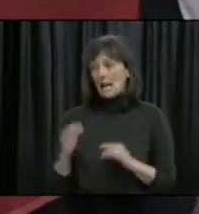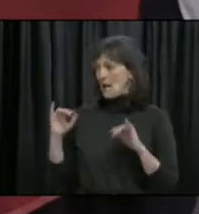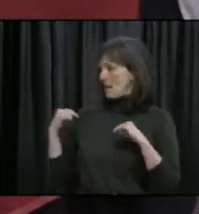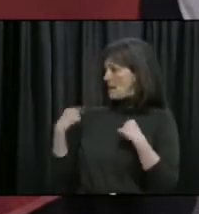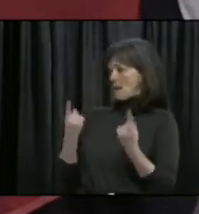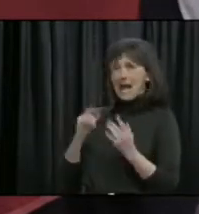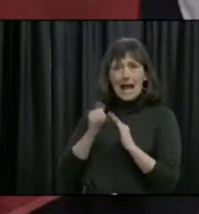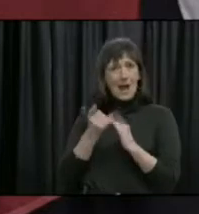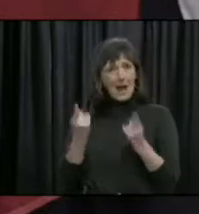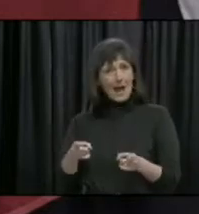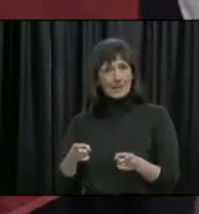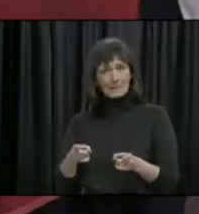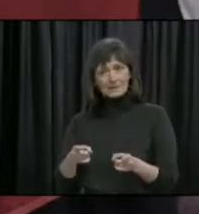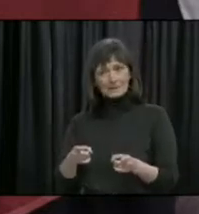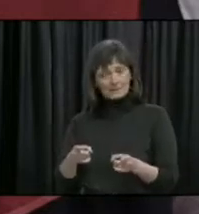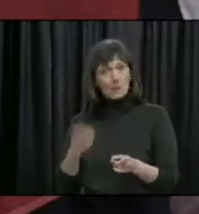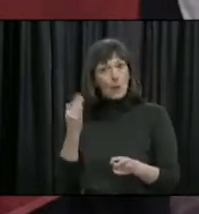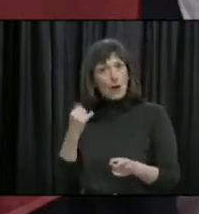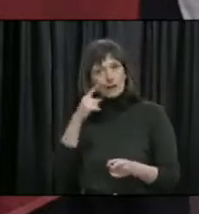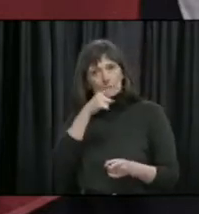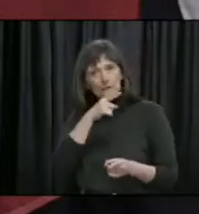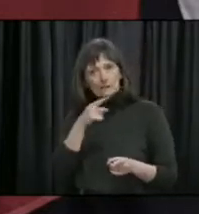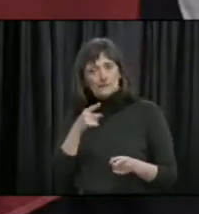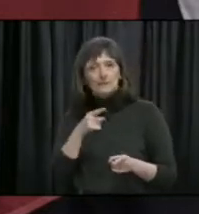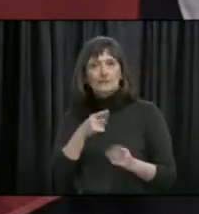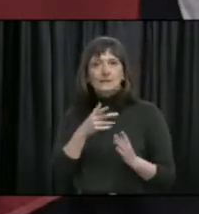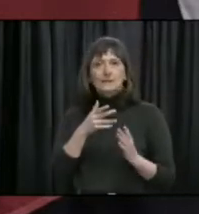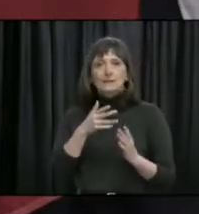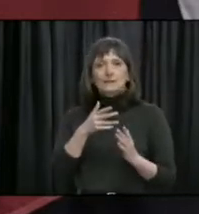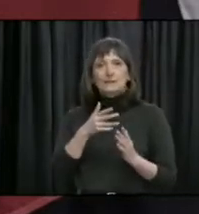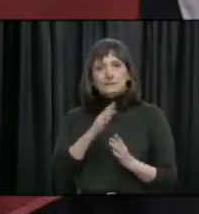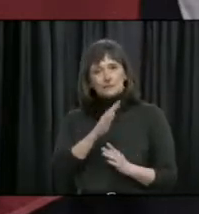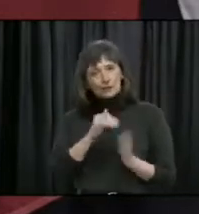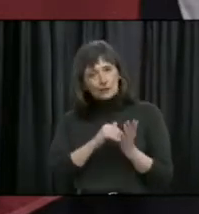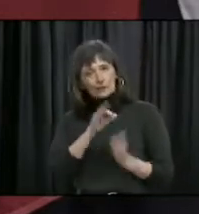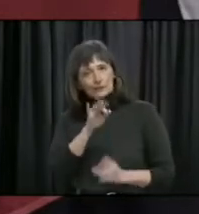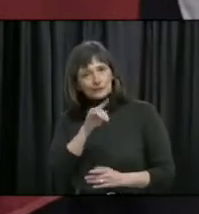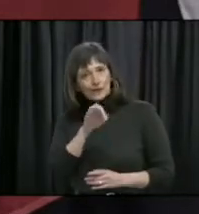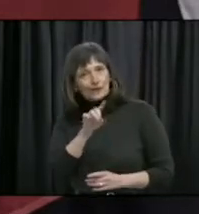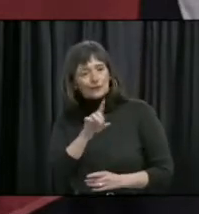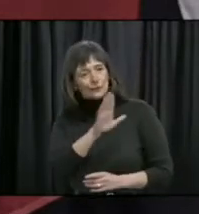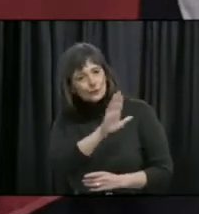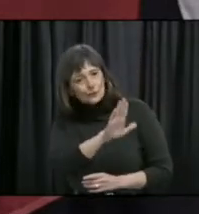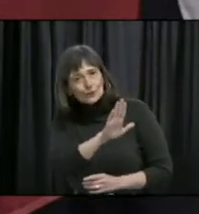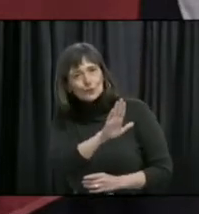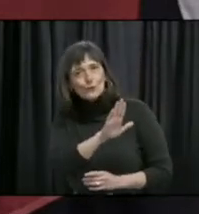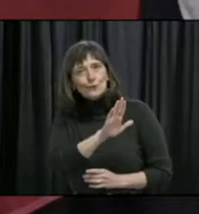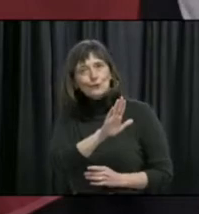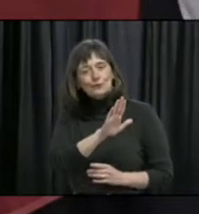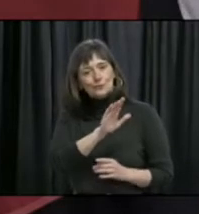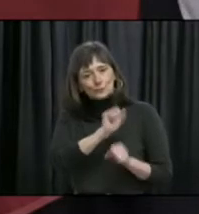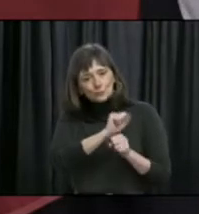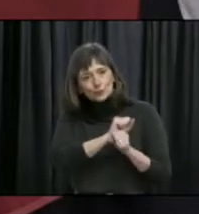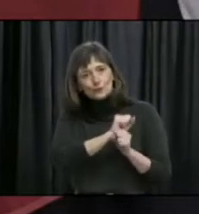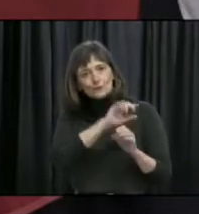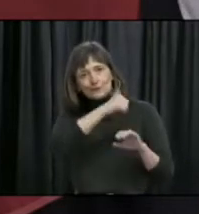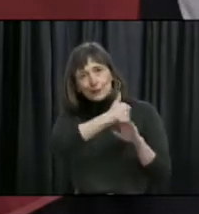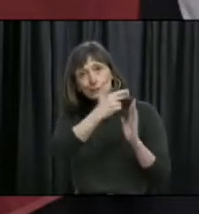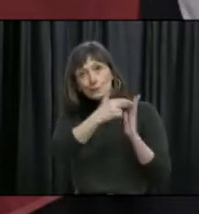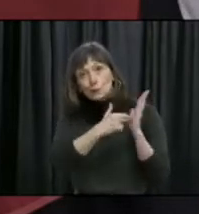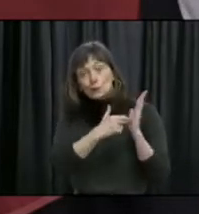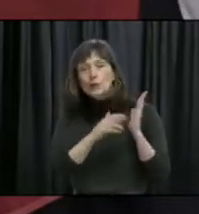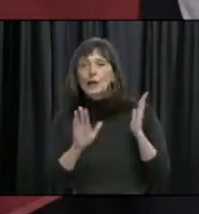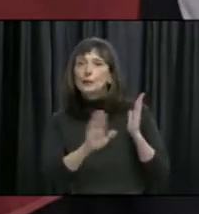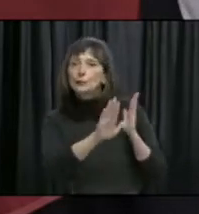as Dr. Fitzgerald has already said, of the careful decisions and your commitment to our public health guidelines. It is by your